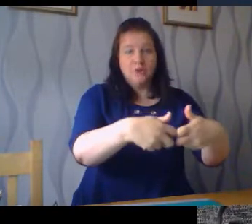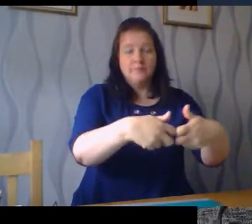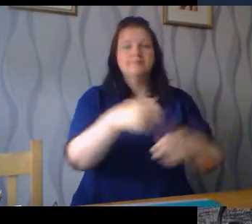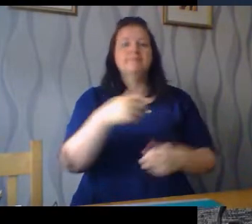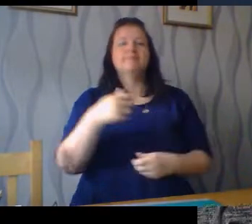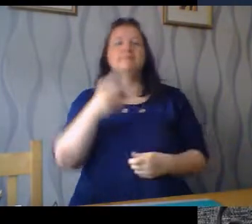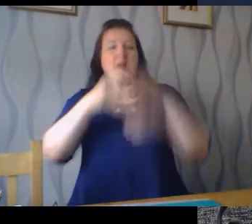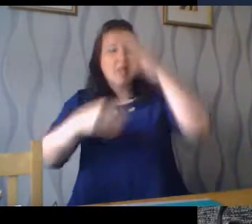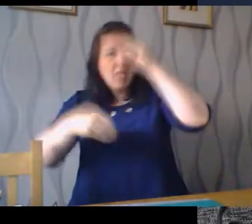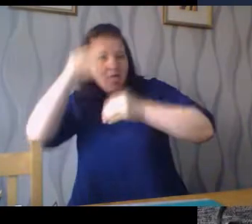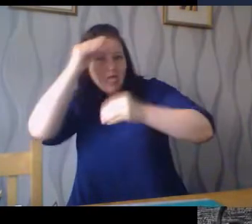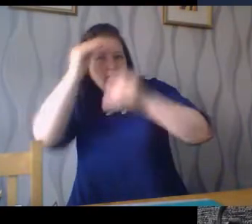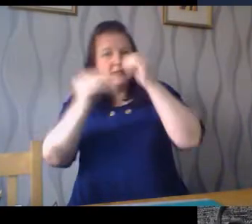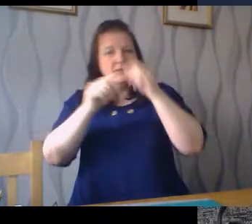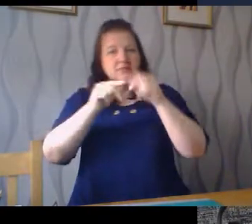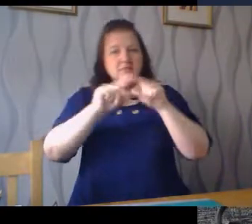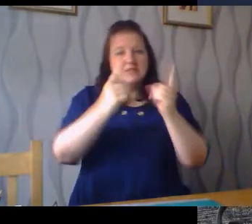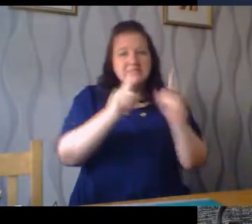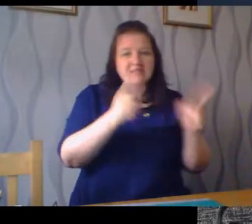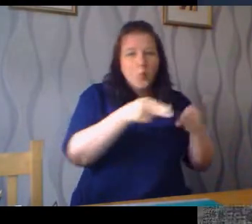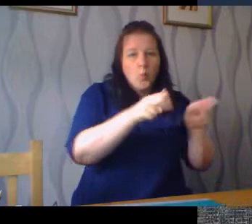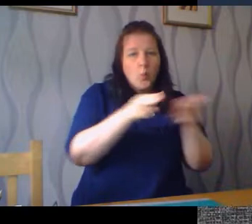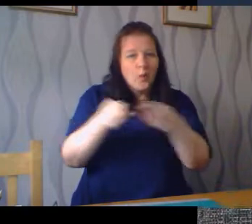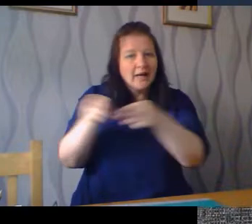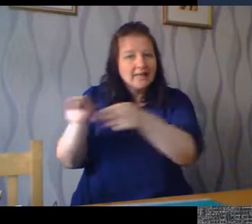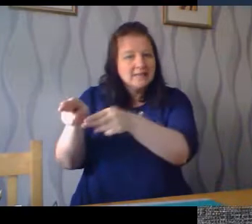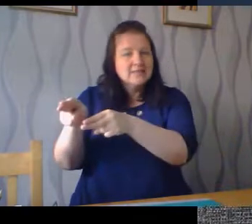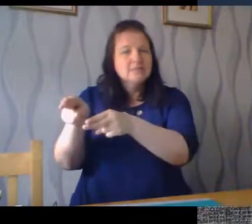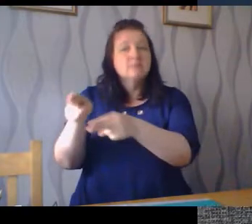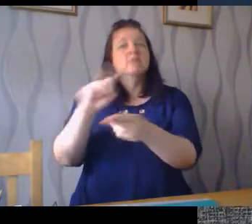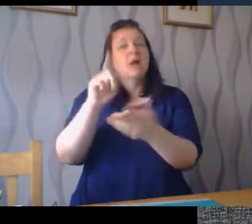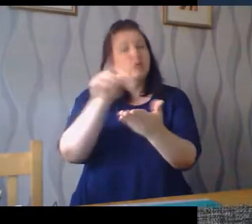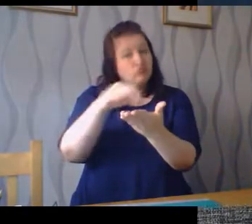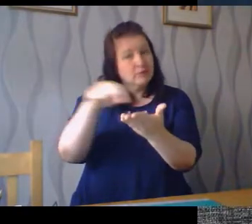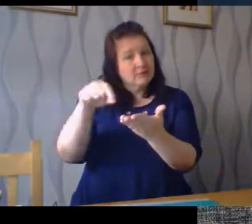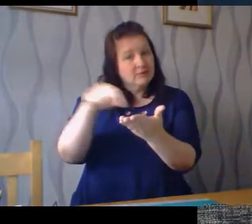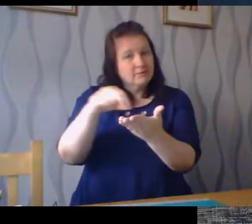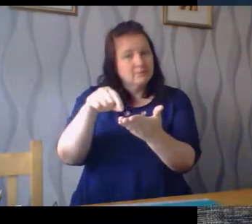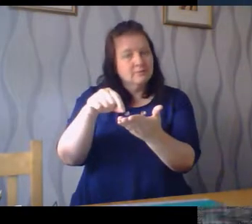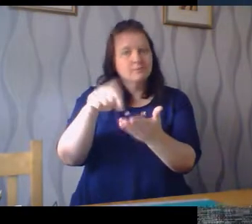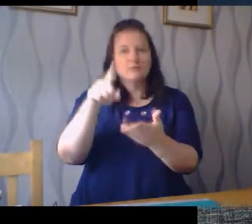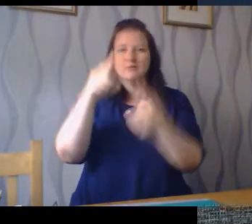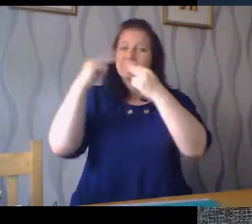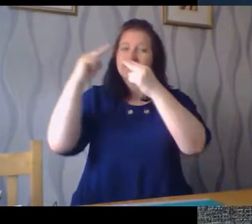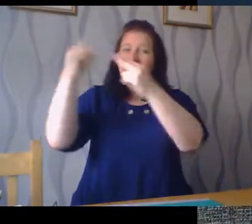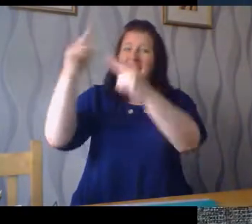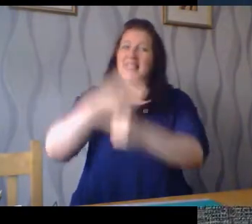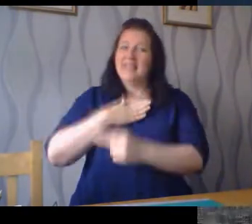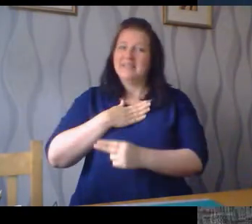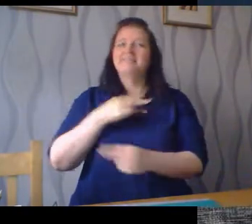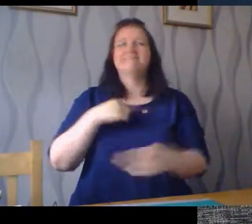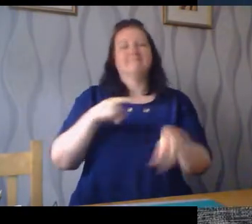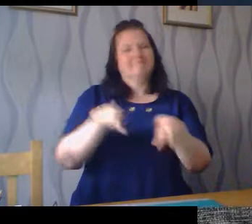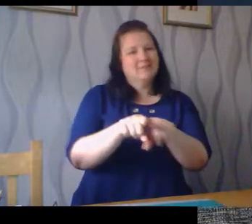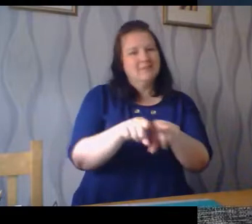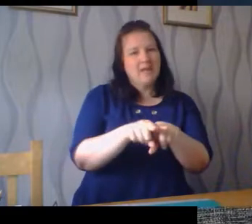lot about different styles of music and how to read and write music If you're a singer you'll probably get to know me quite well as it's myself